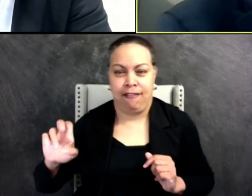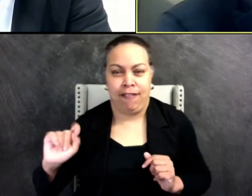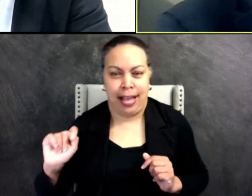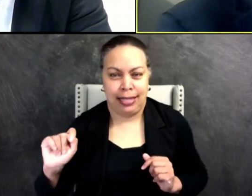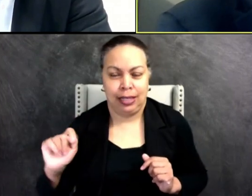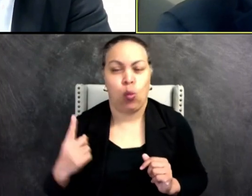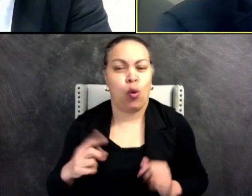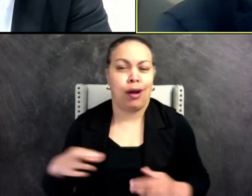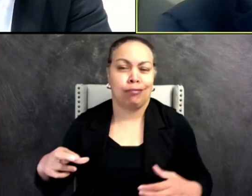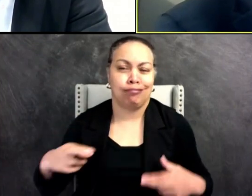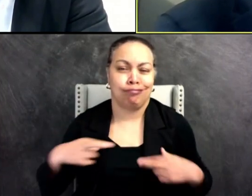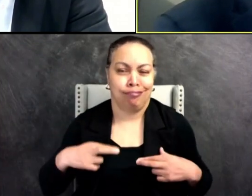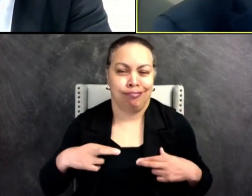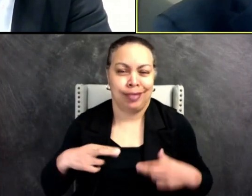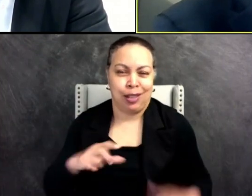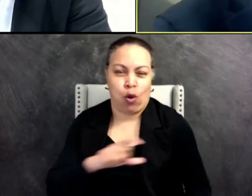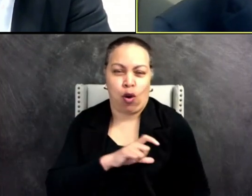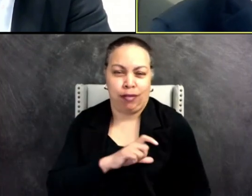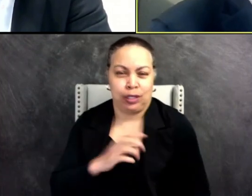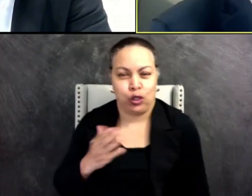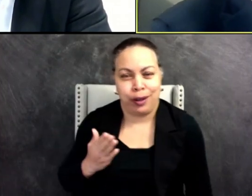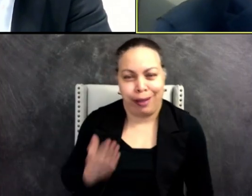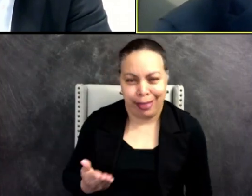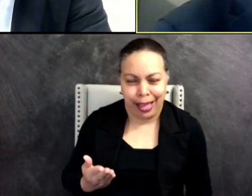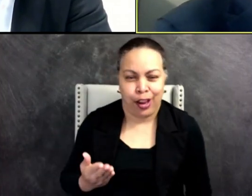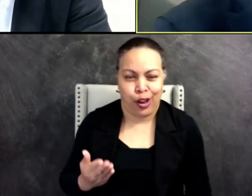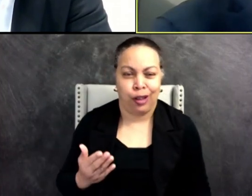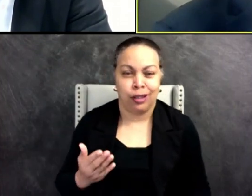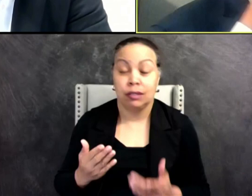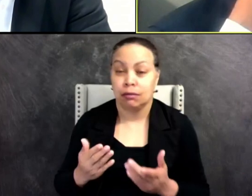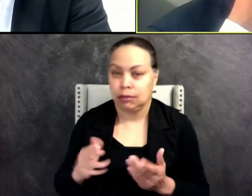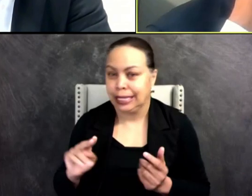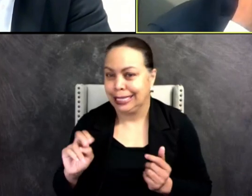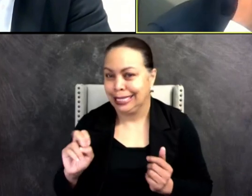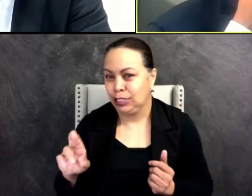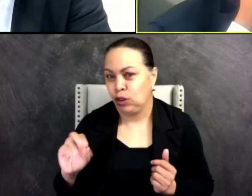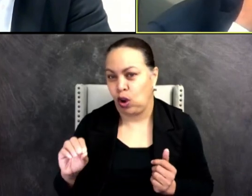police officer in particular, Nero would have died as well.